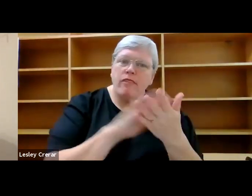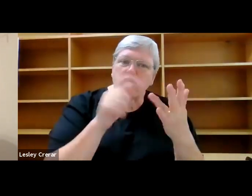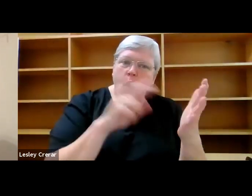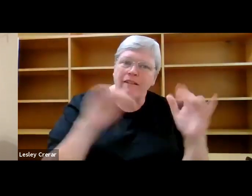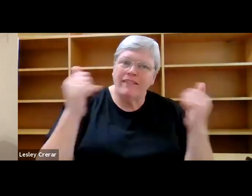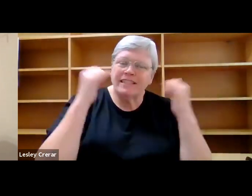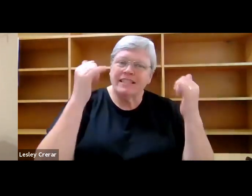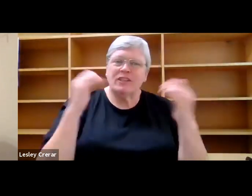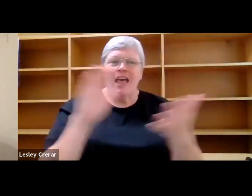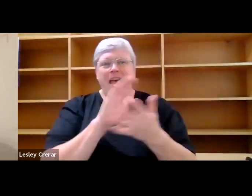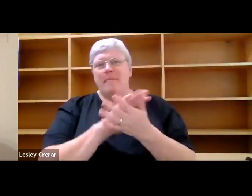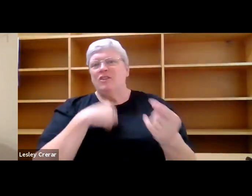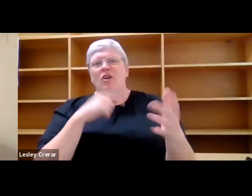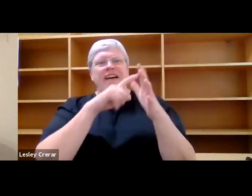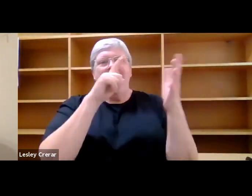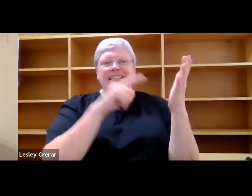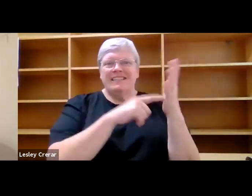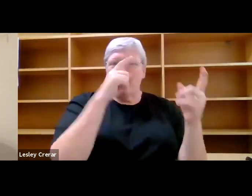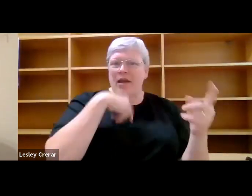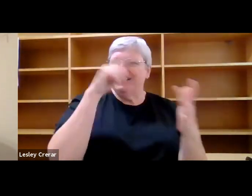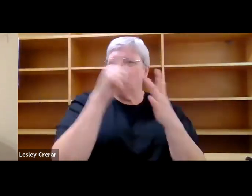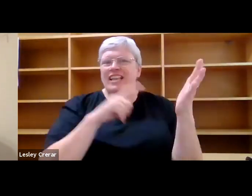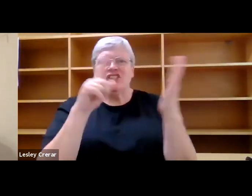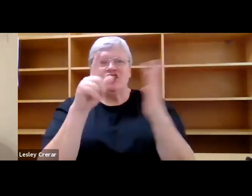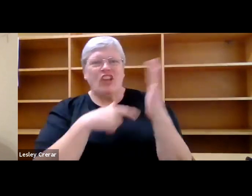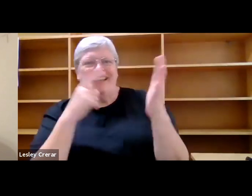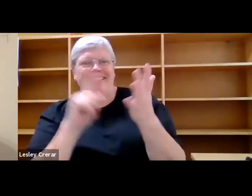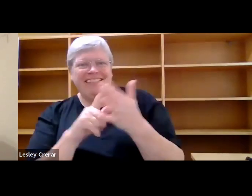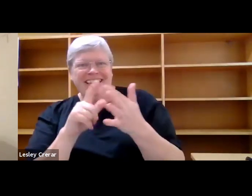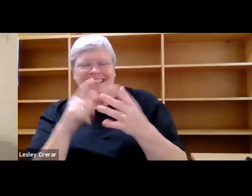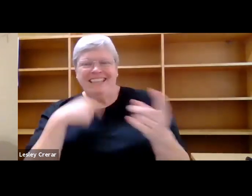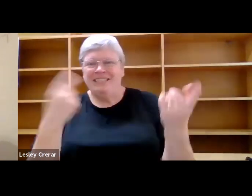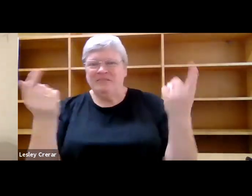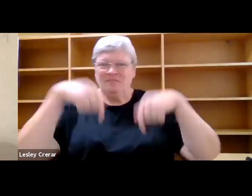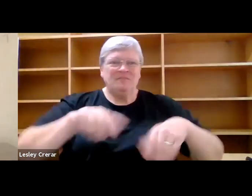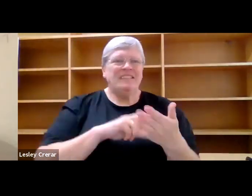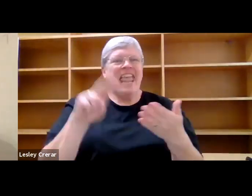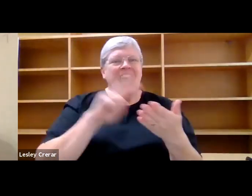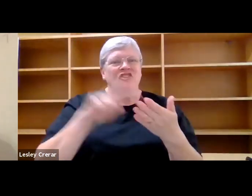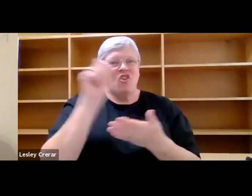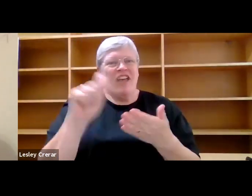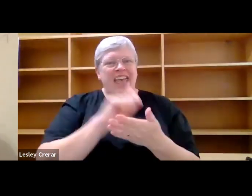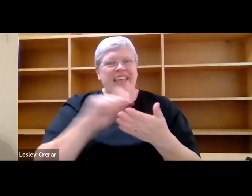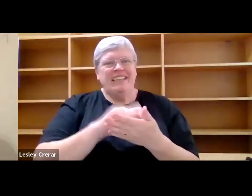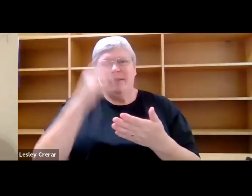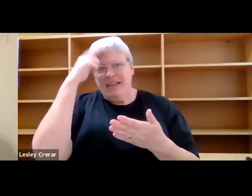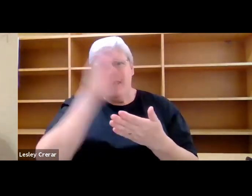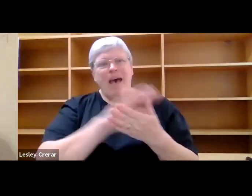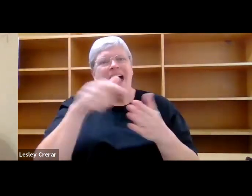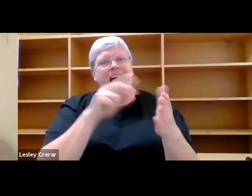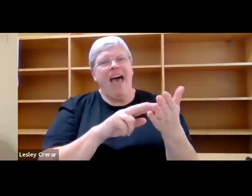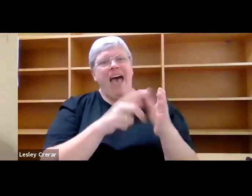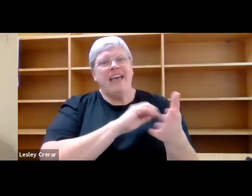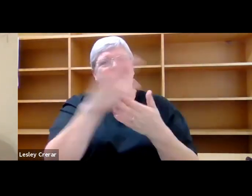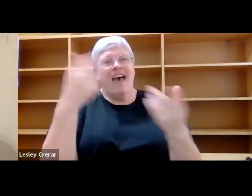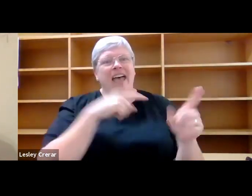I'm delighted to be able to have Alice Tarbuck and Jessica Jay Lee here with us today for this nature writing event. My name is Hannah and I'm an English student